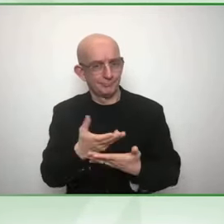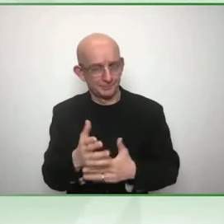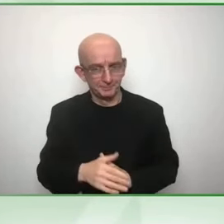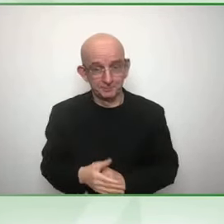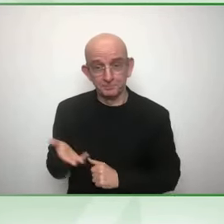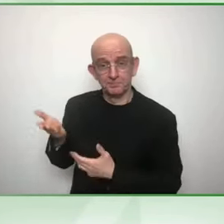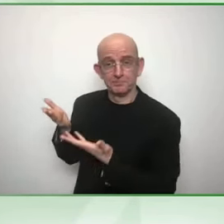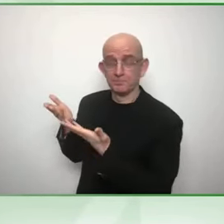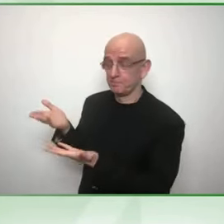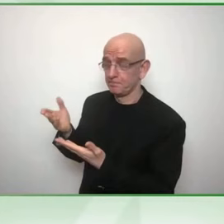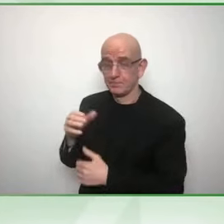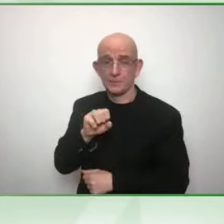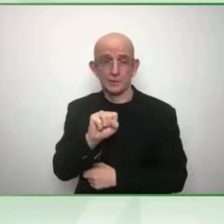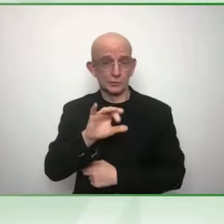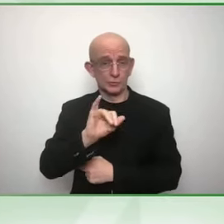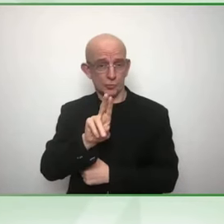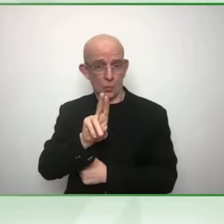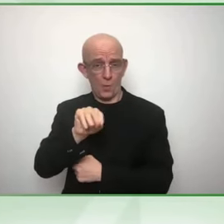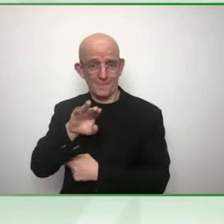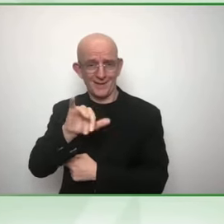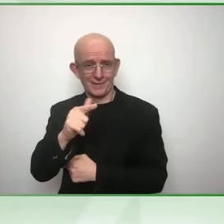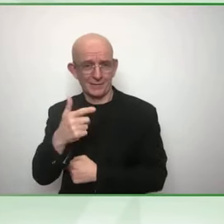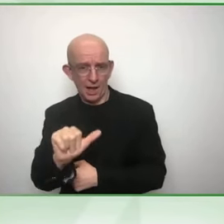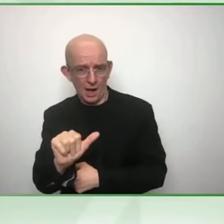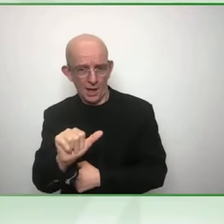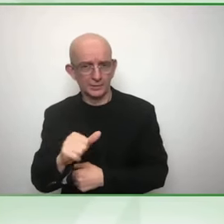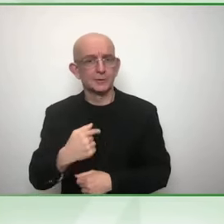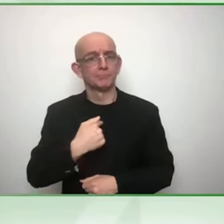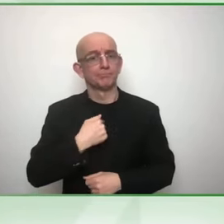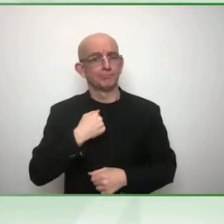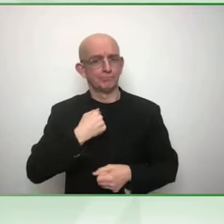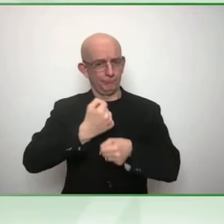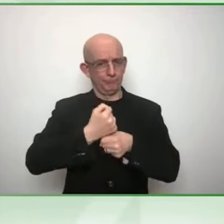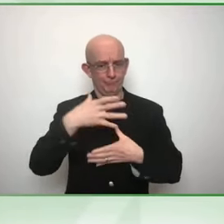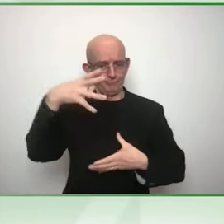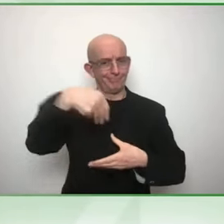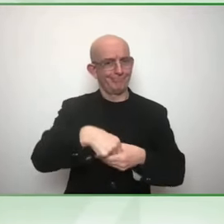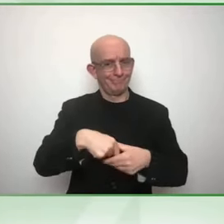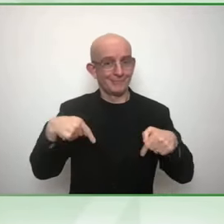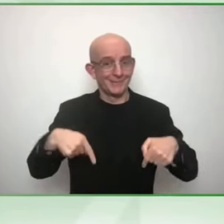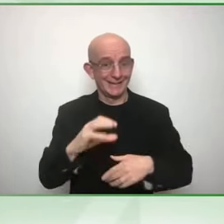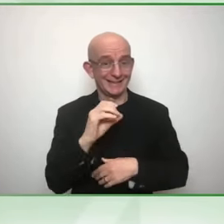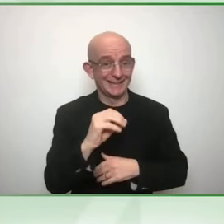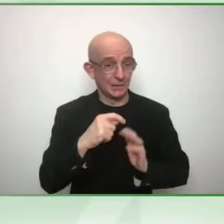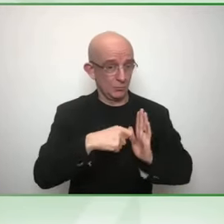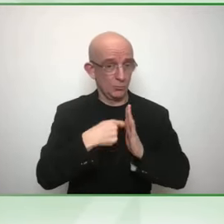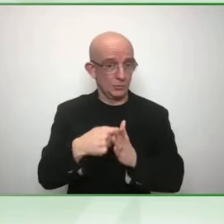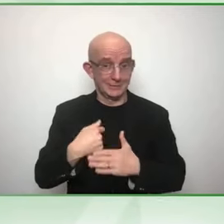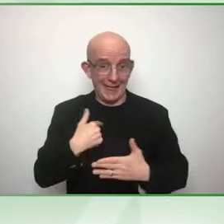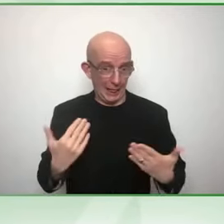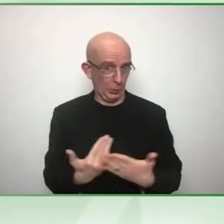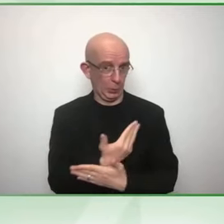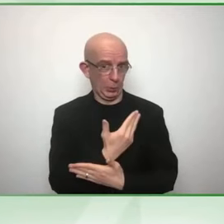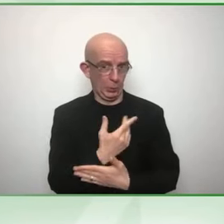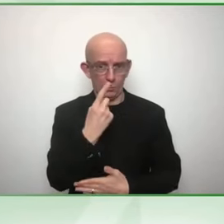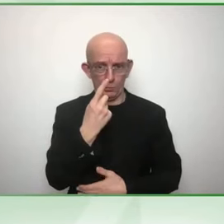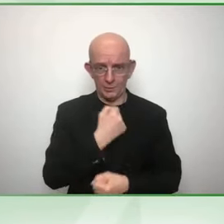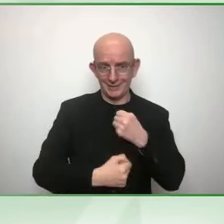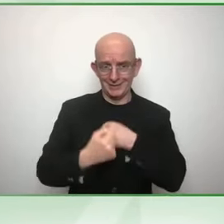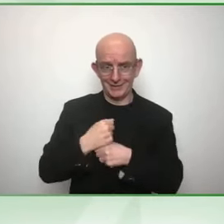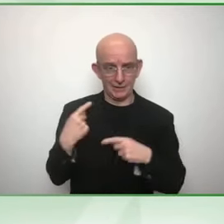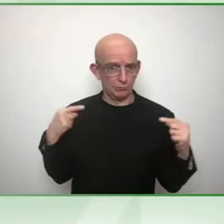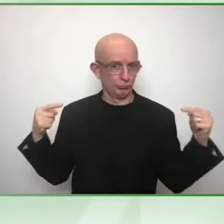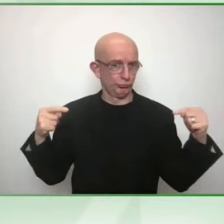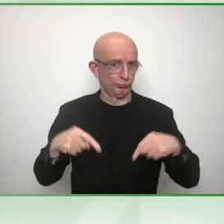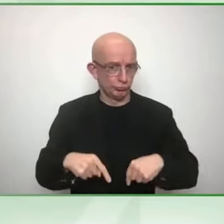sector in Singapore and in the wider Asian region. And I'm so happy that Robert brought up the point about partnerships, because I